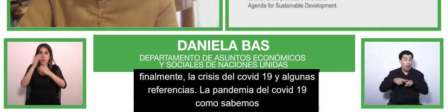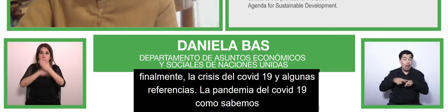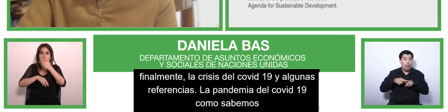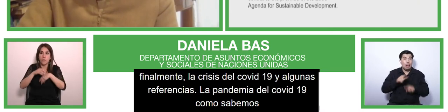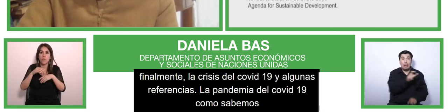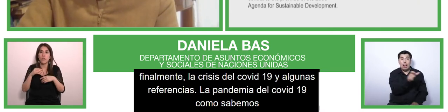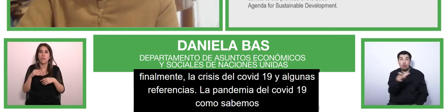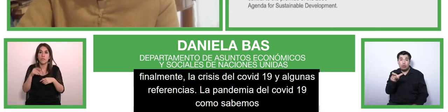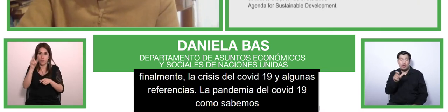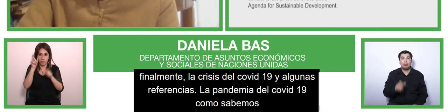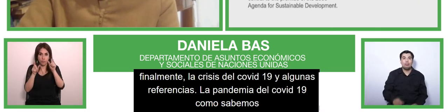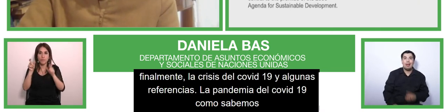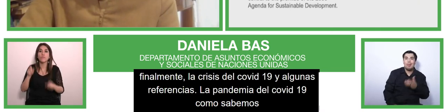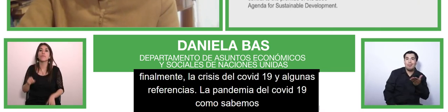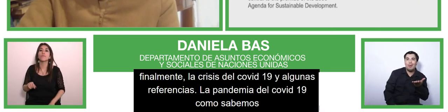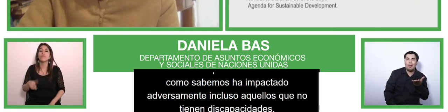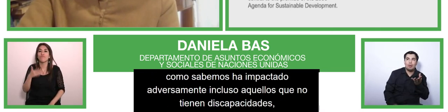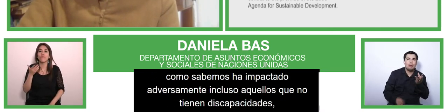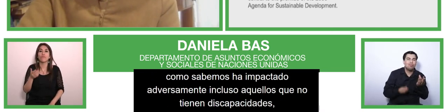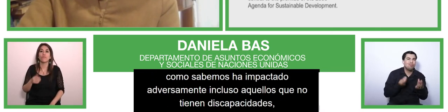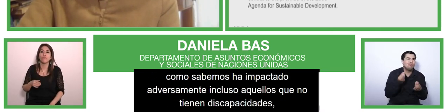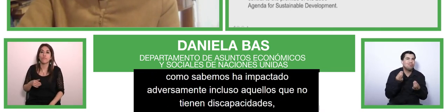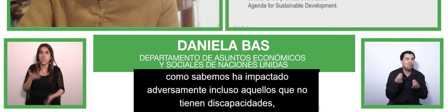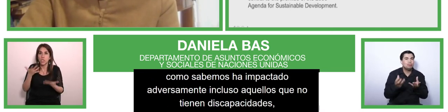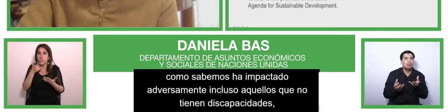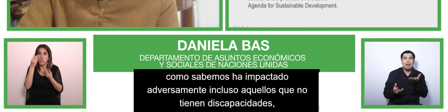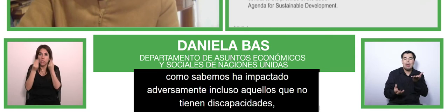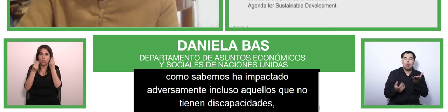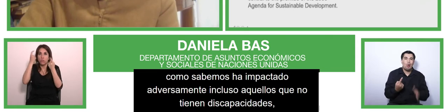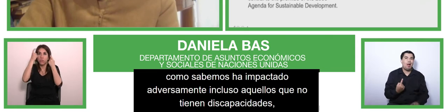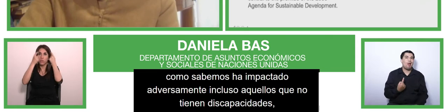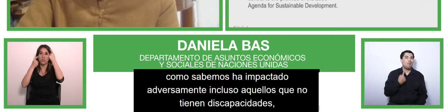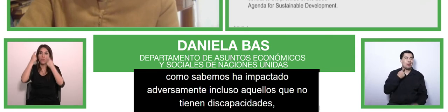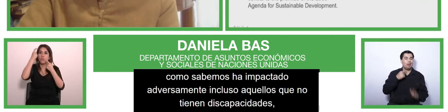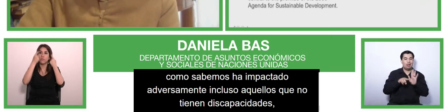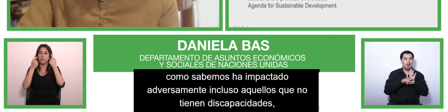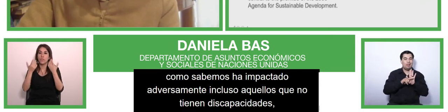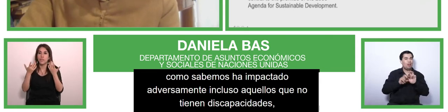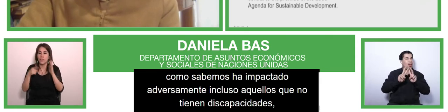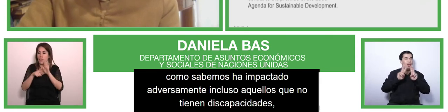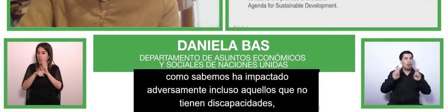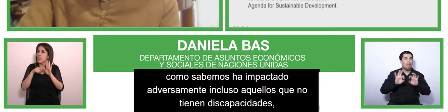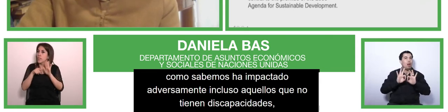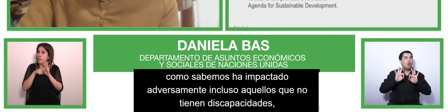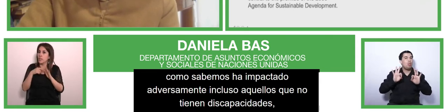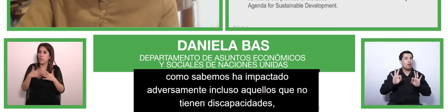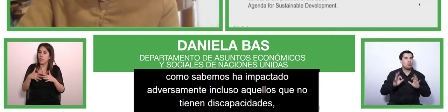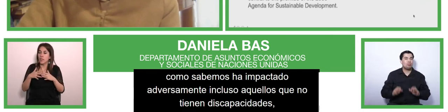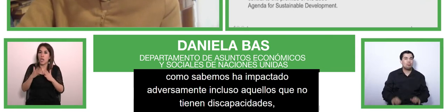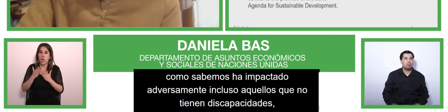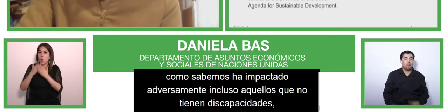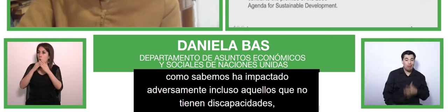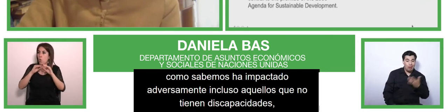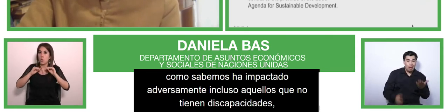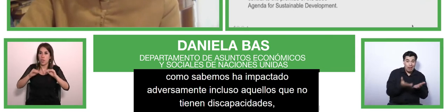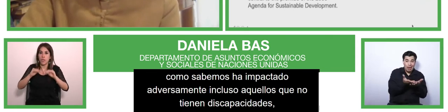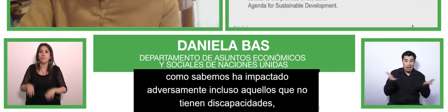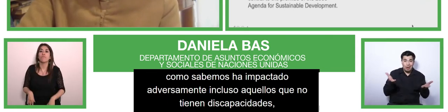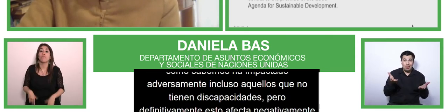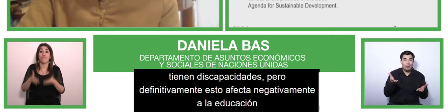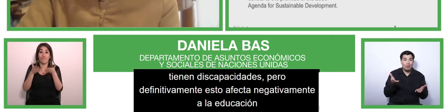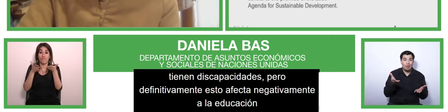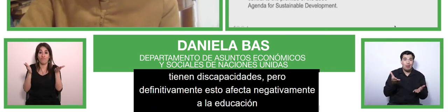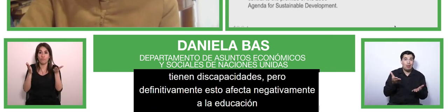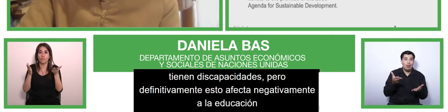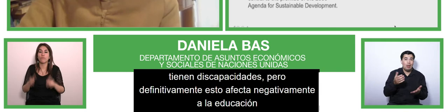negatively negatively affecting education of those who have been disadvantaged in society reinforcing